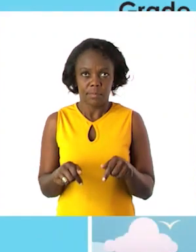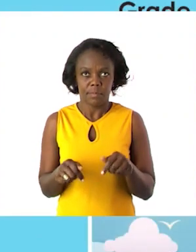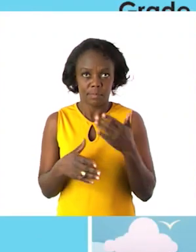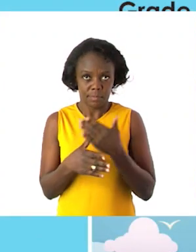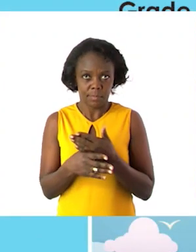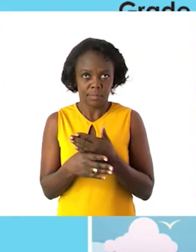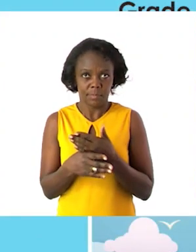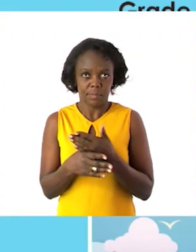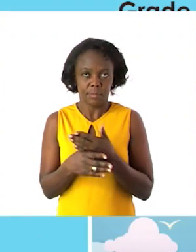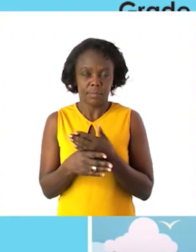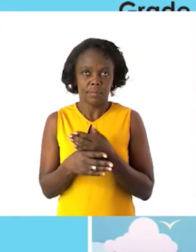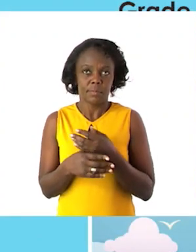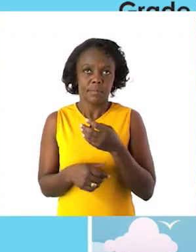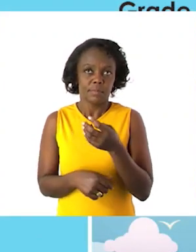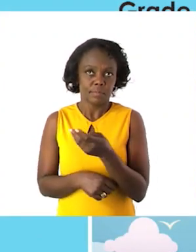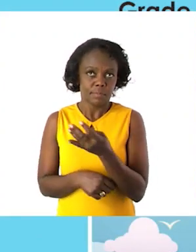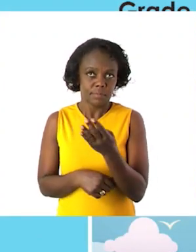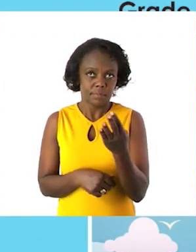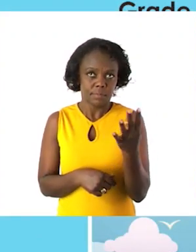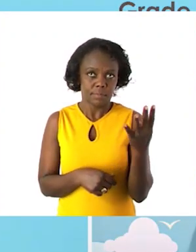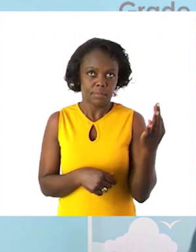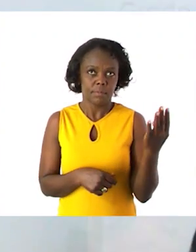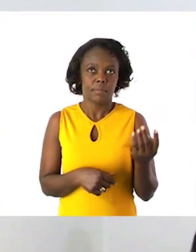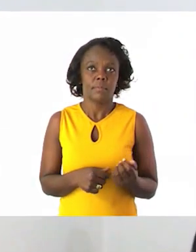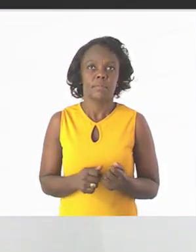lesson we are going to look at mathematics.